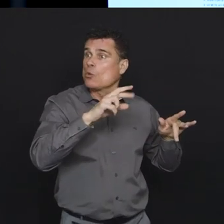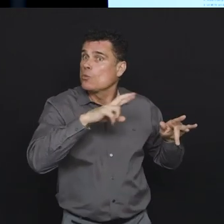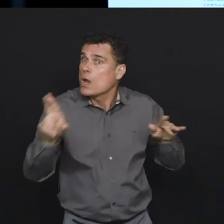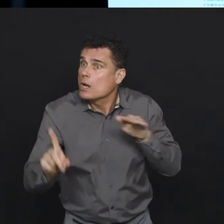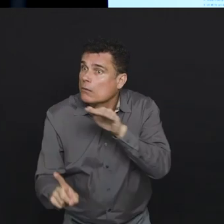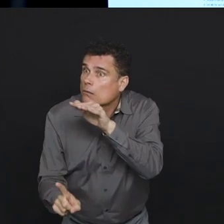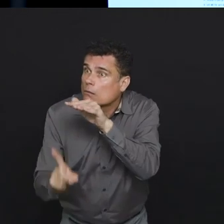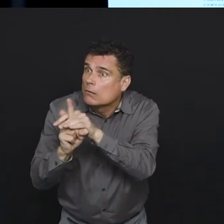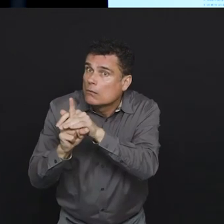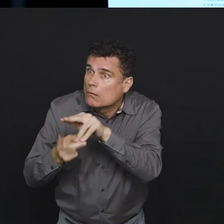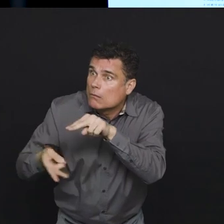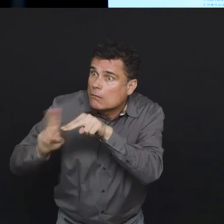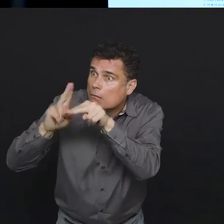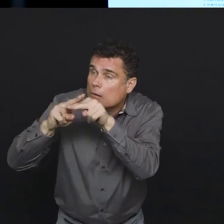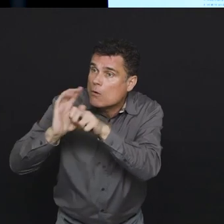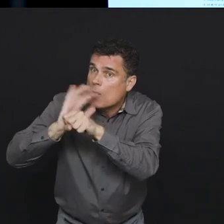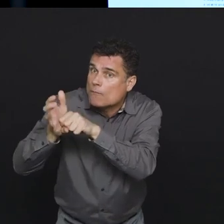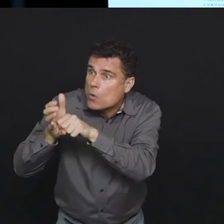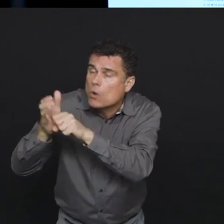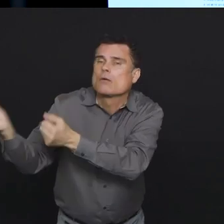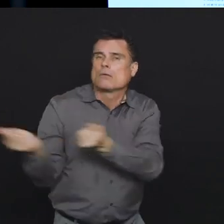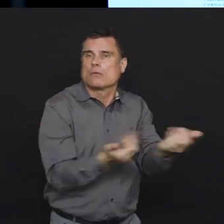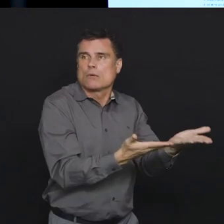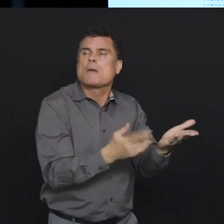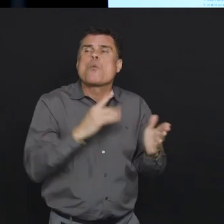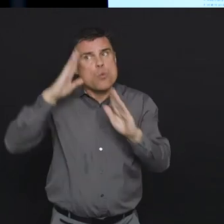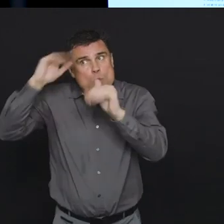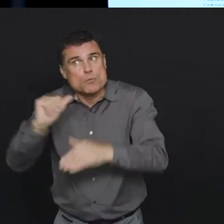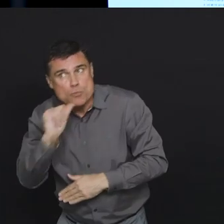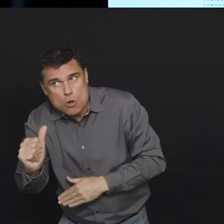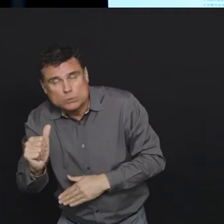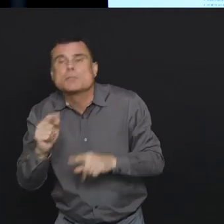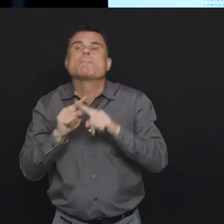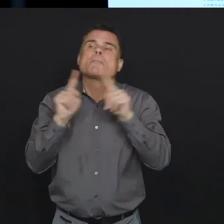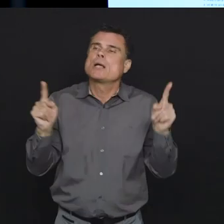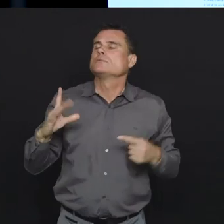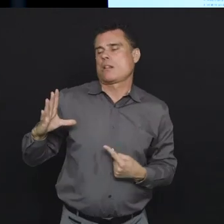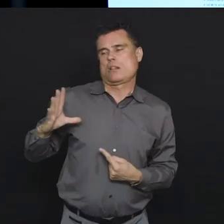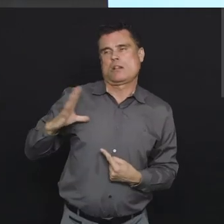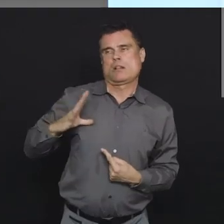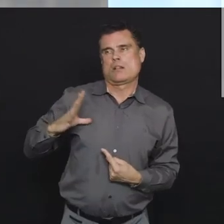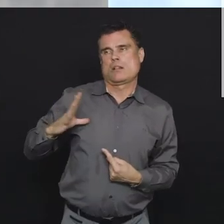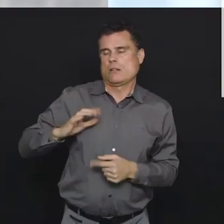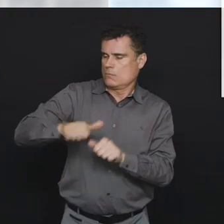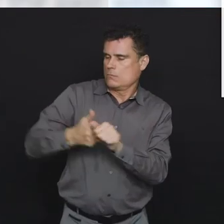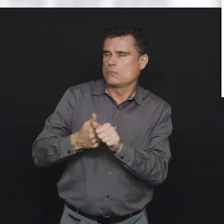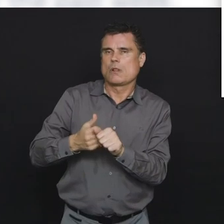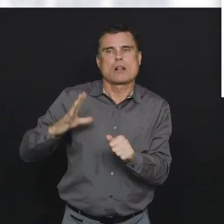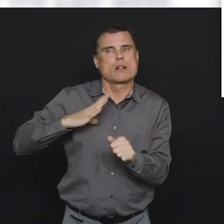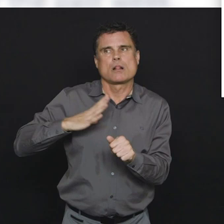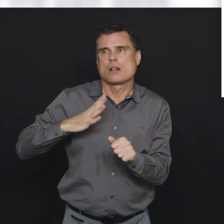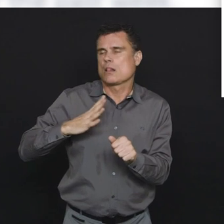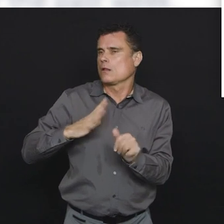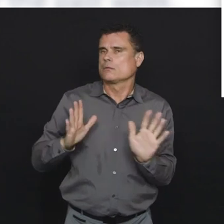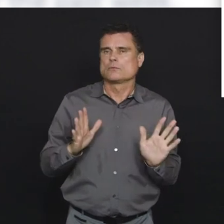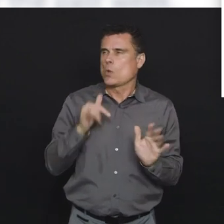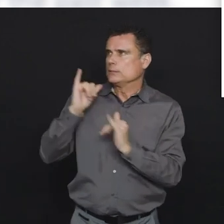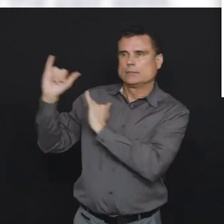obligation and we are a determination to be prepared for that to happen. So, a few conclusions.